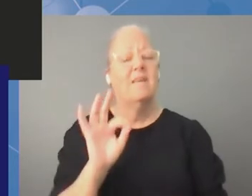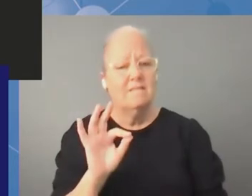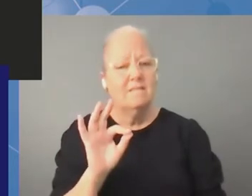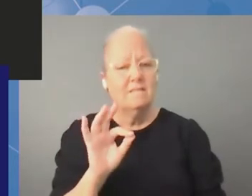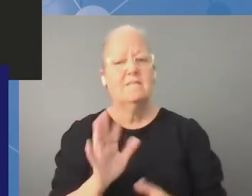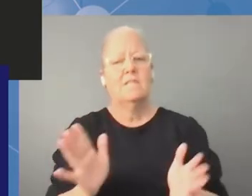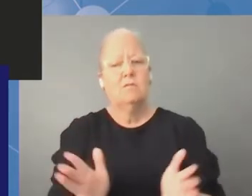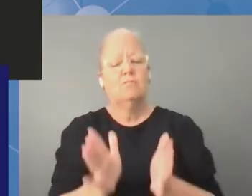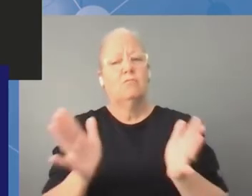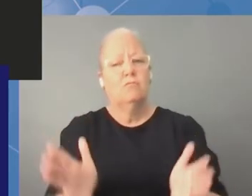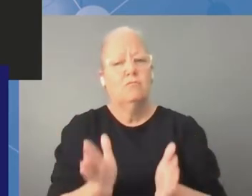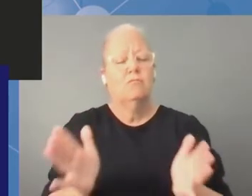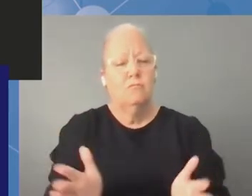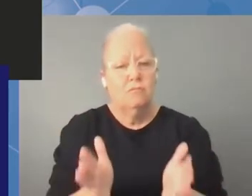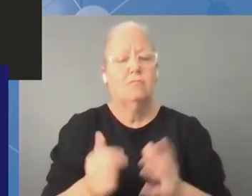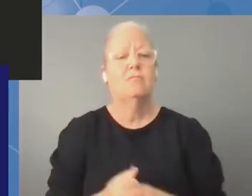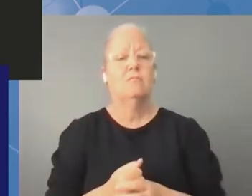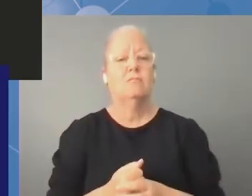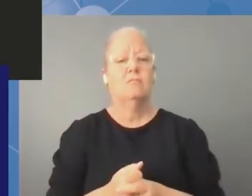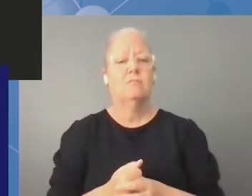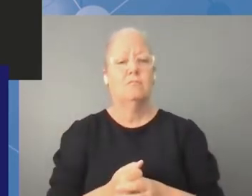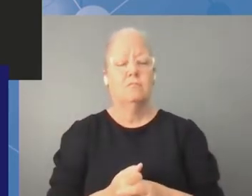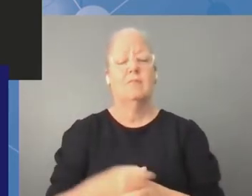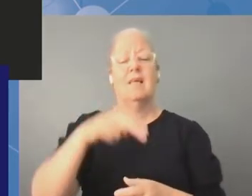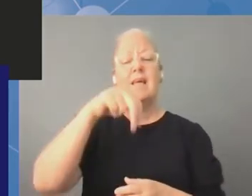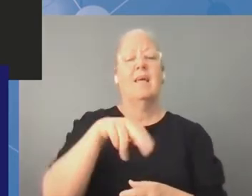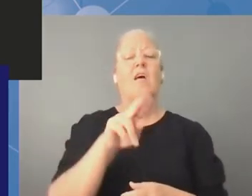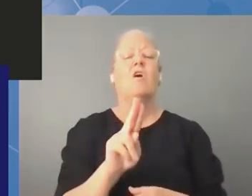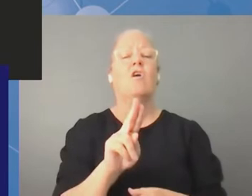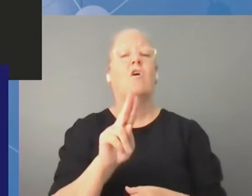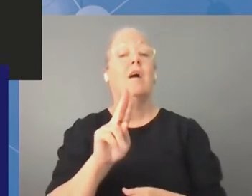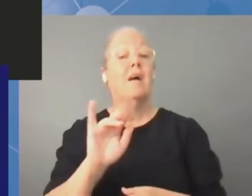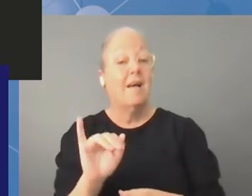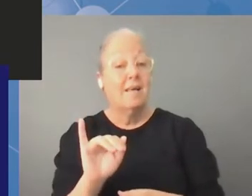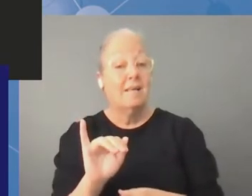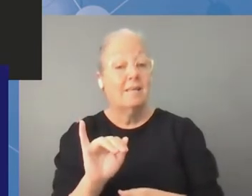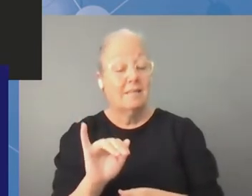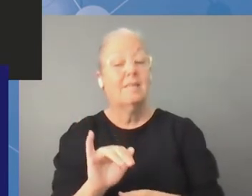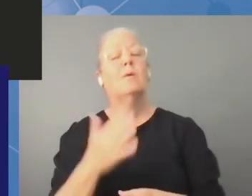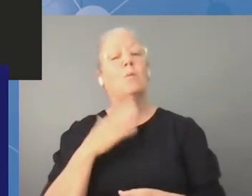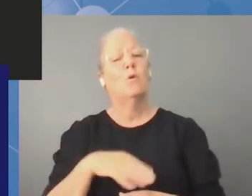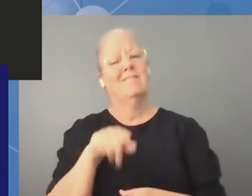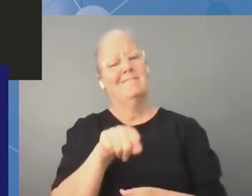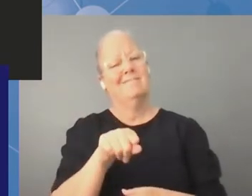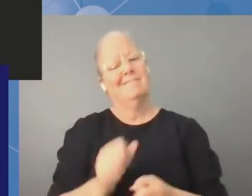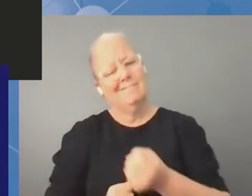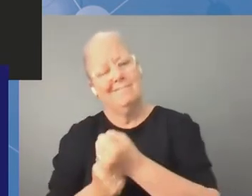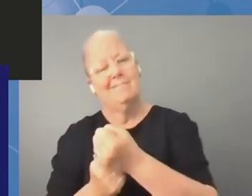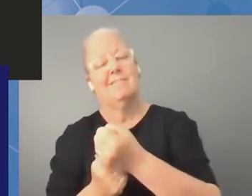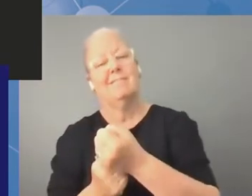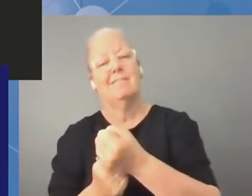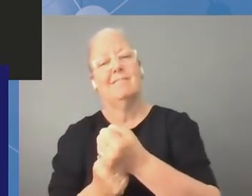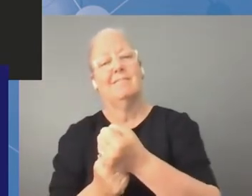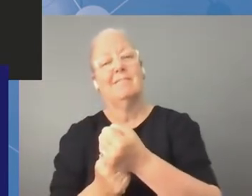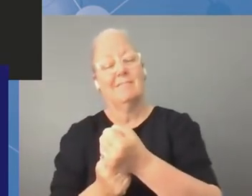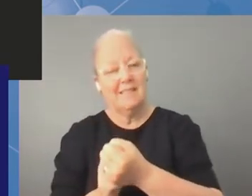especially uh new nri for uh supporting supporting uh supporting uh